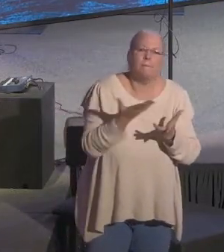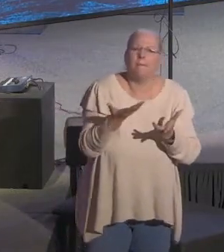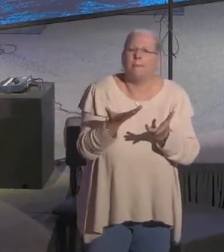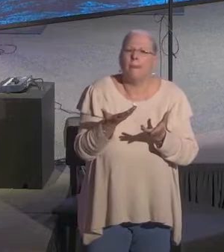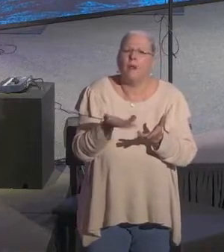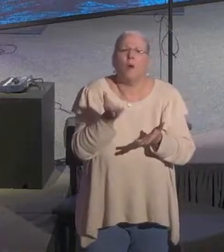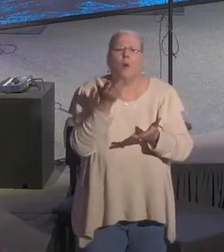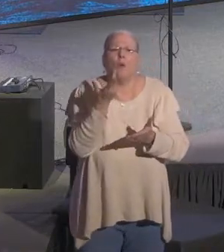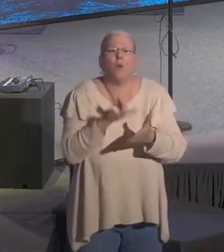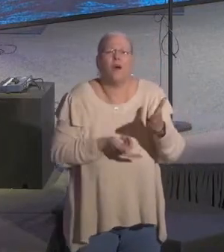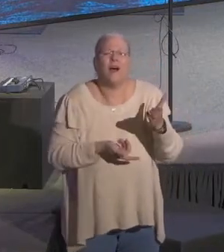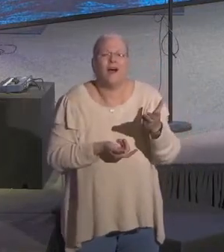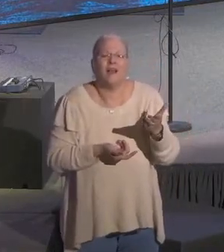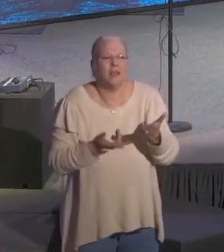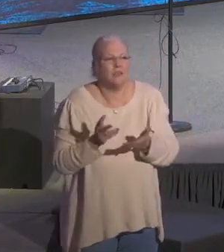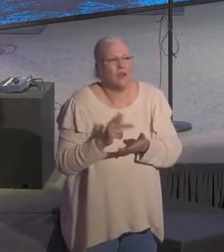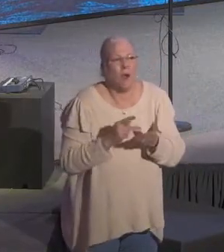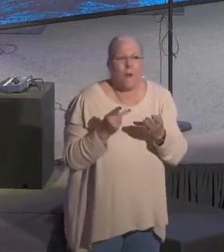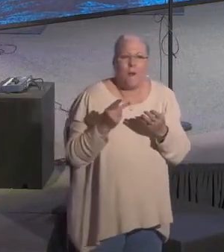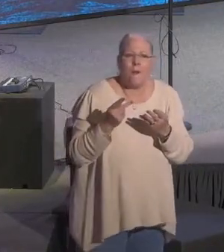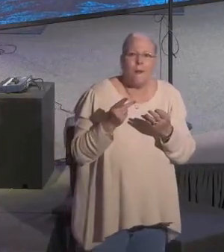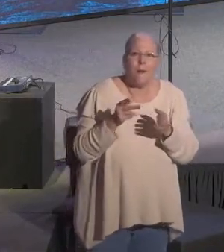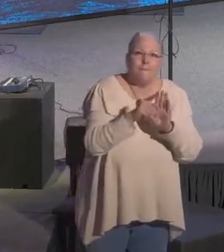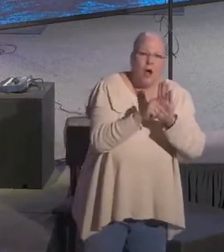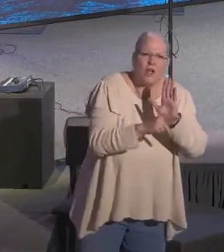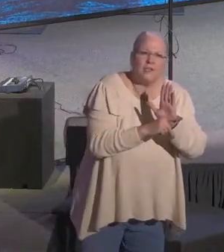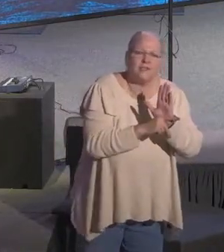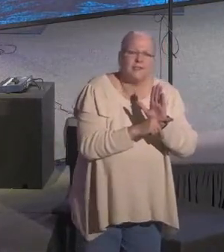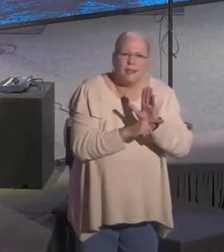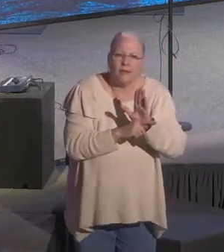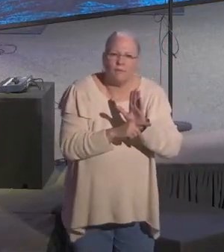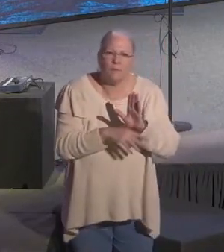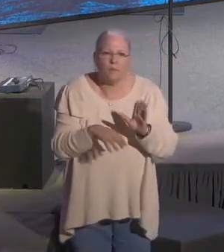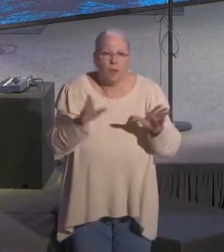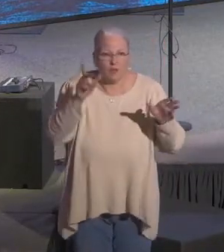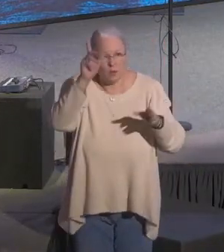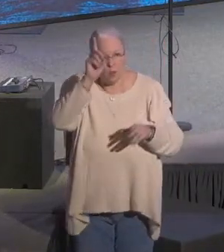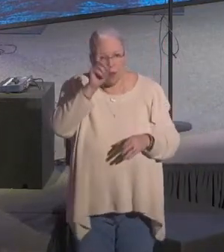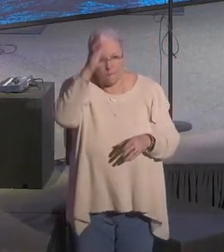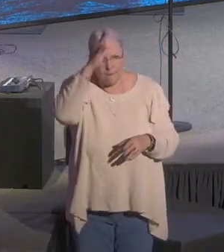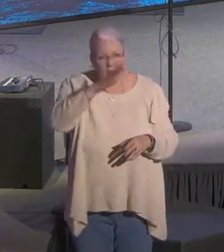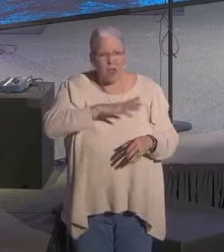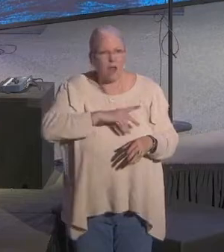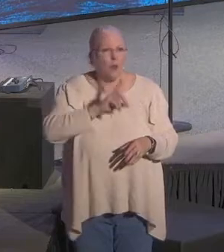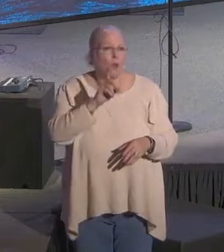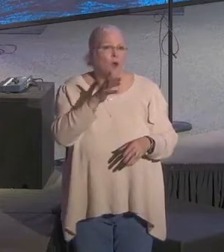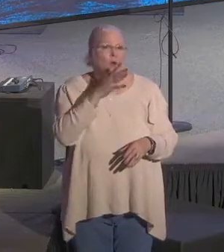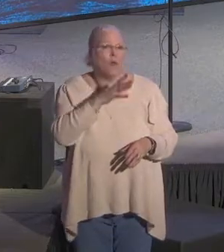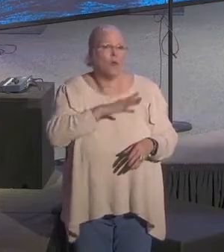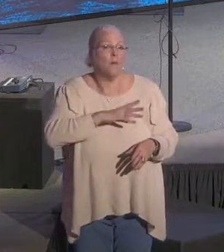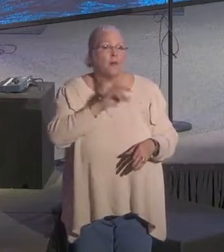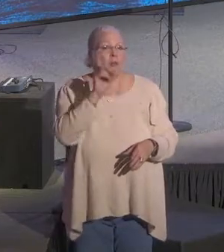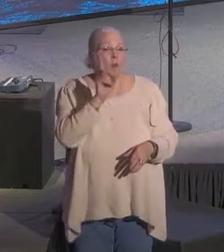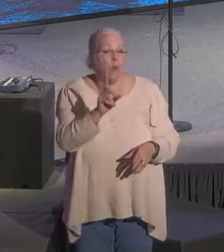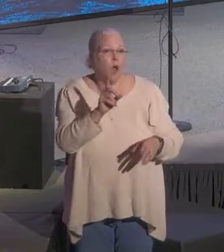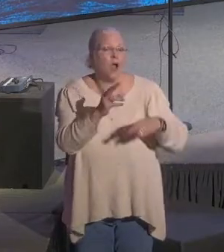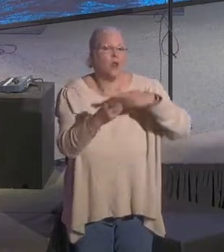man, one woman, in a married, monogamous relationship.